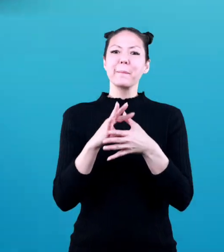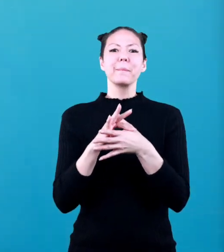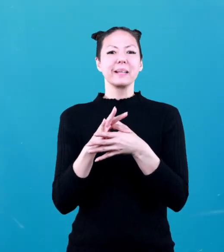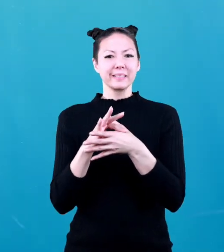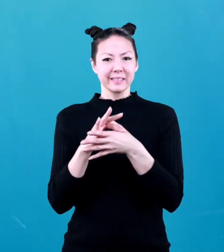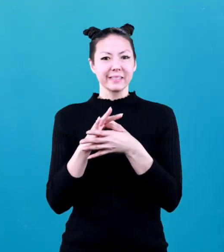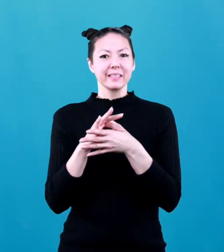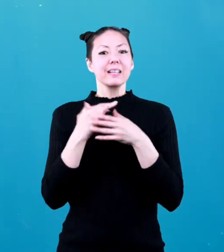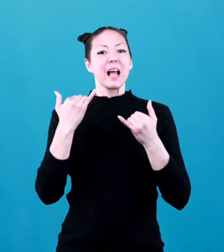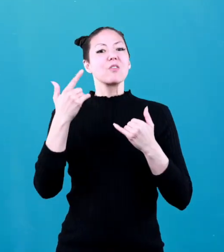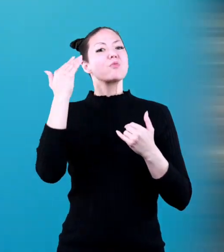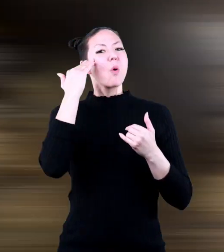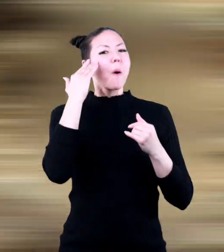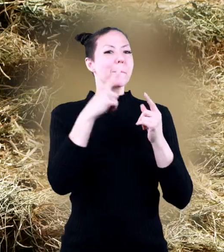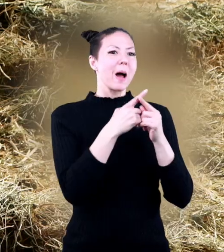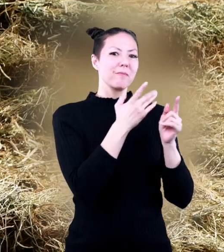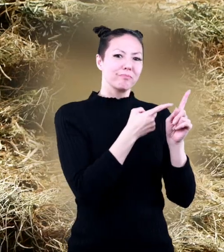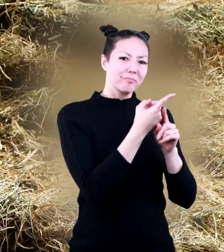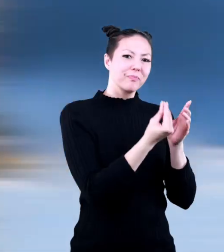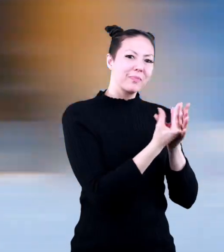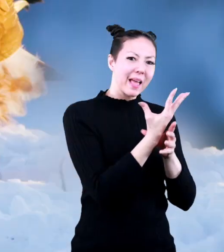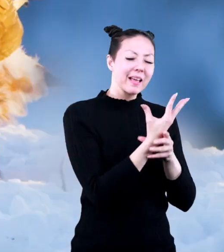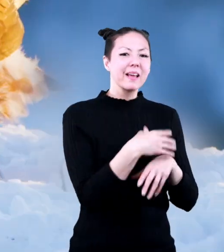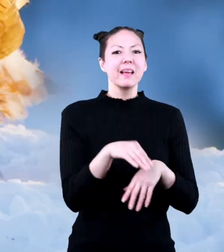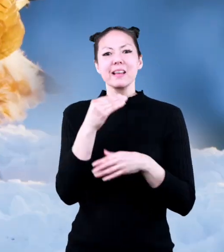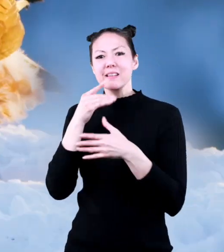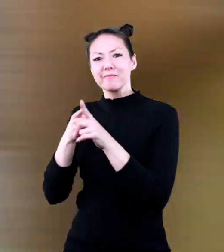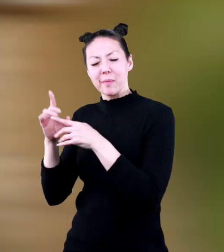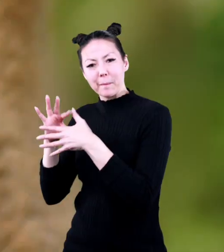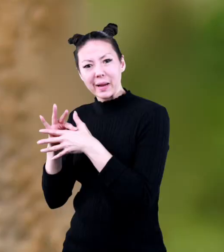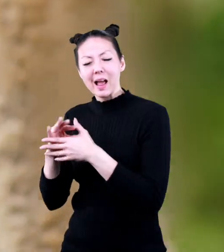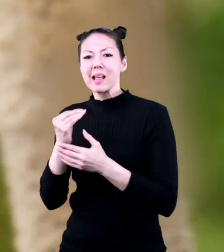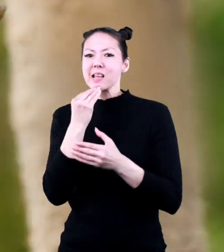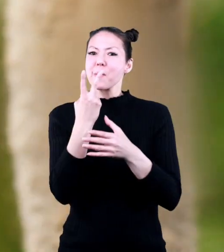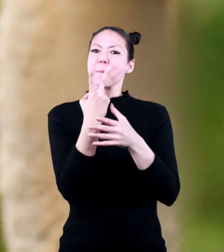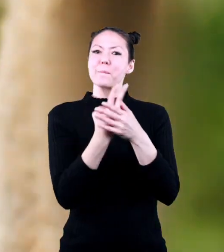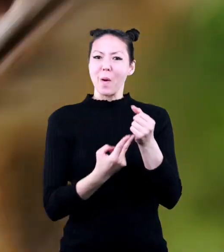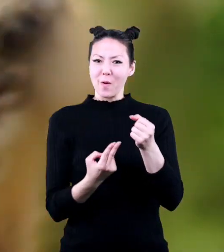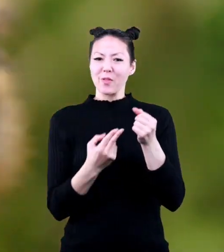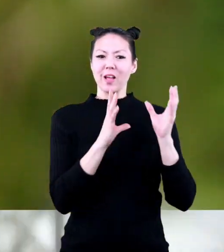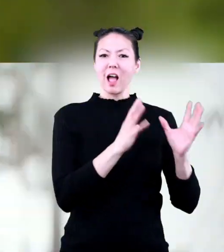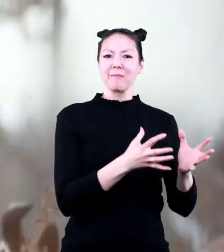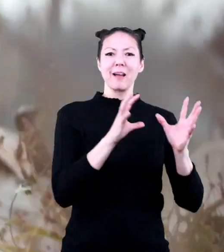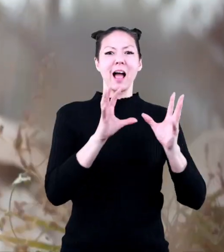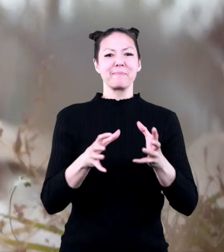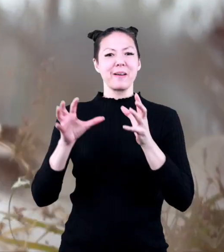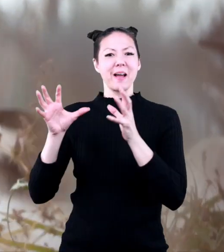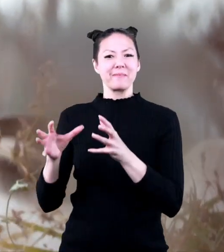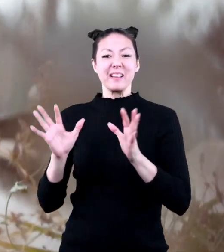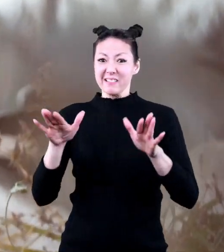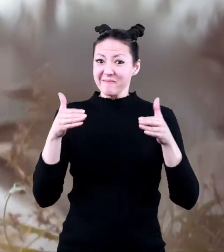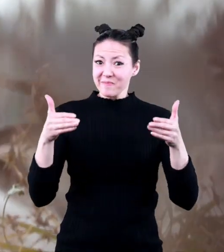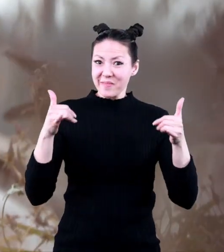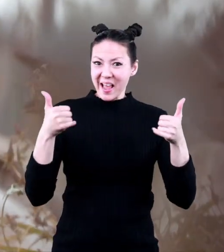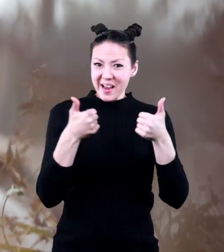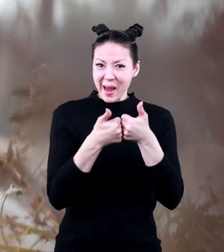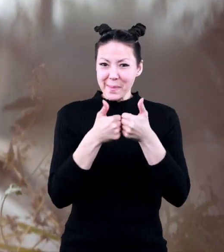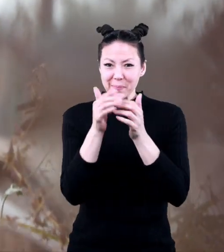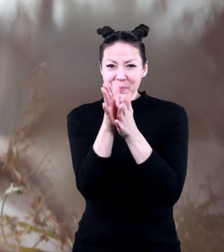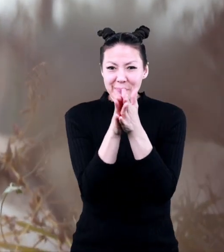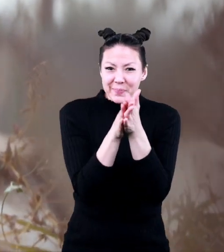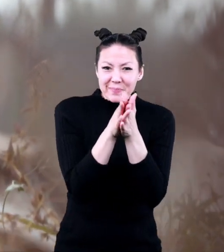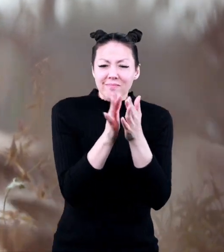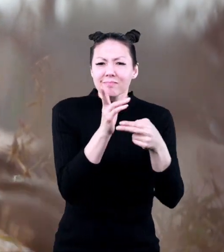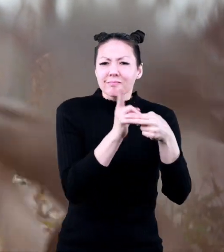now that you know more about herbivores, carnivores, carnivores, omnivores, it is time to play a game.